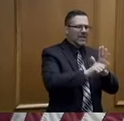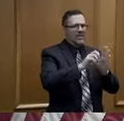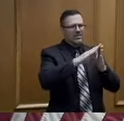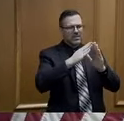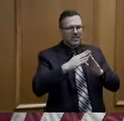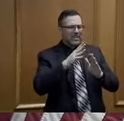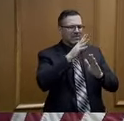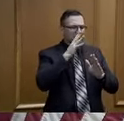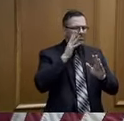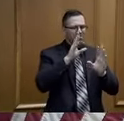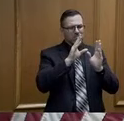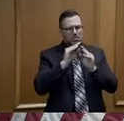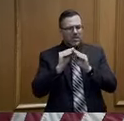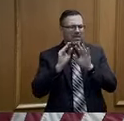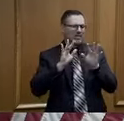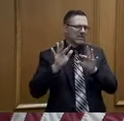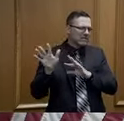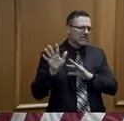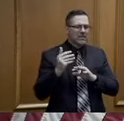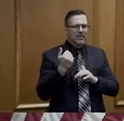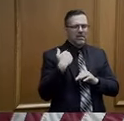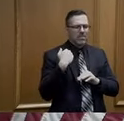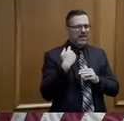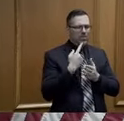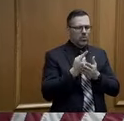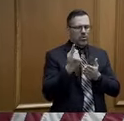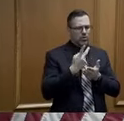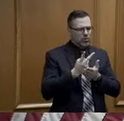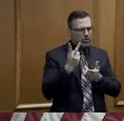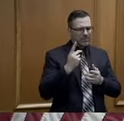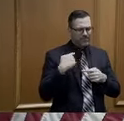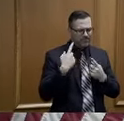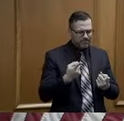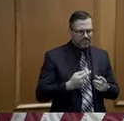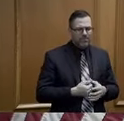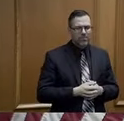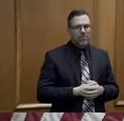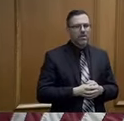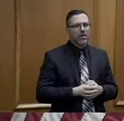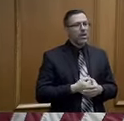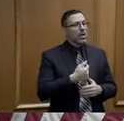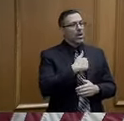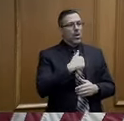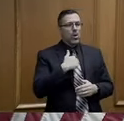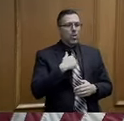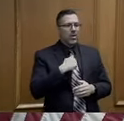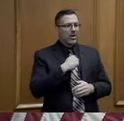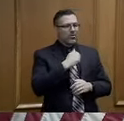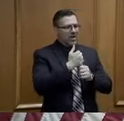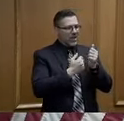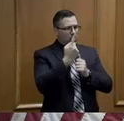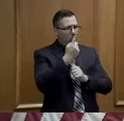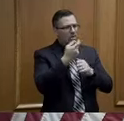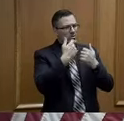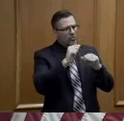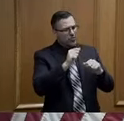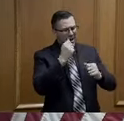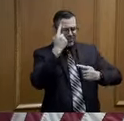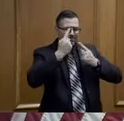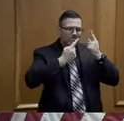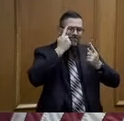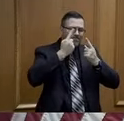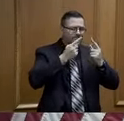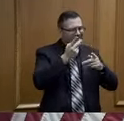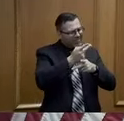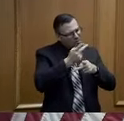groups many times over the last week or two, and it's a great resource. And we just are trying to figure out together what's the best